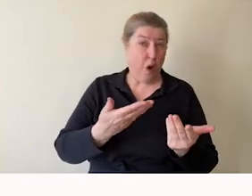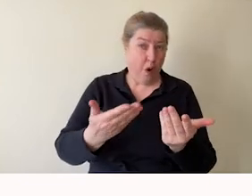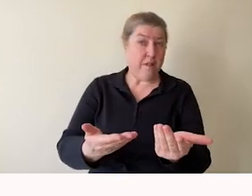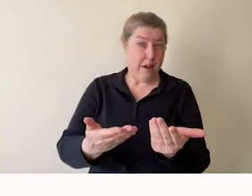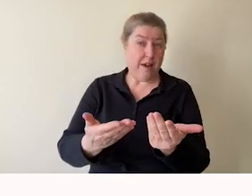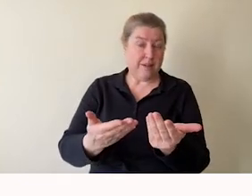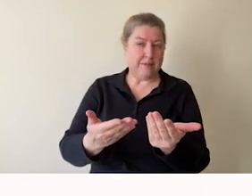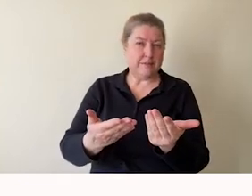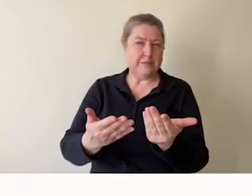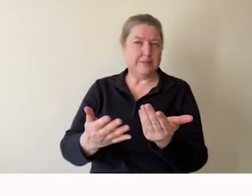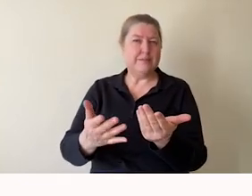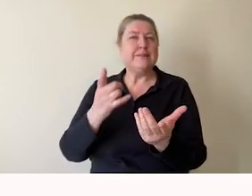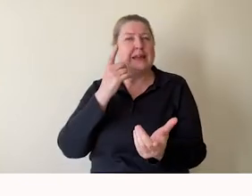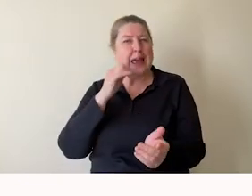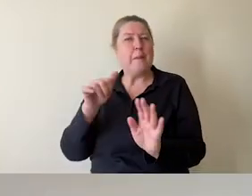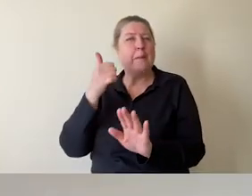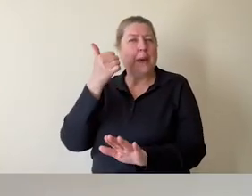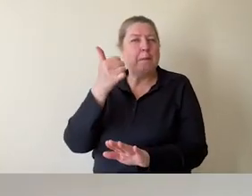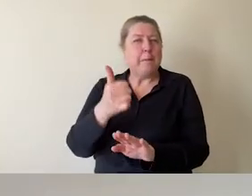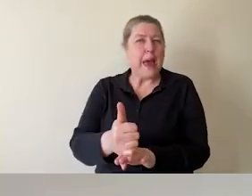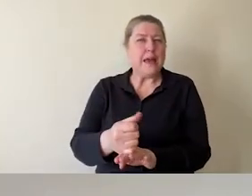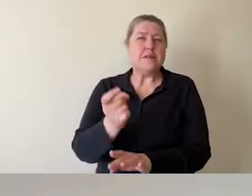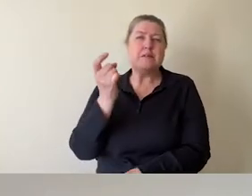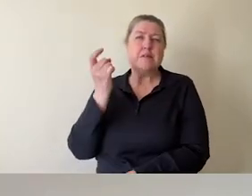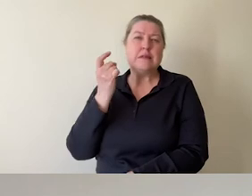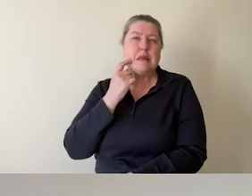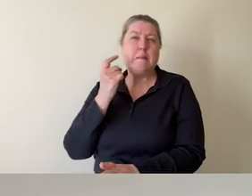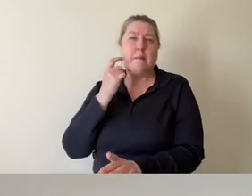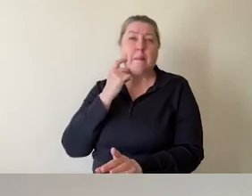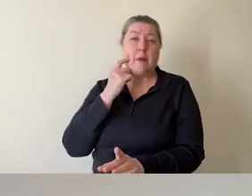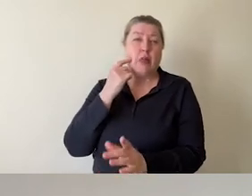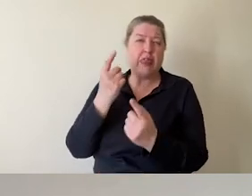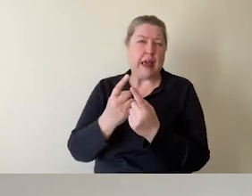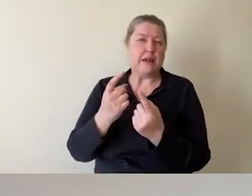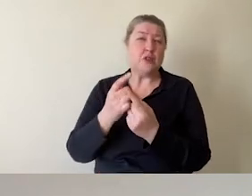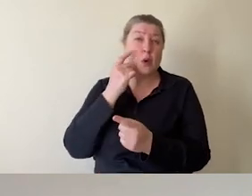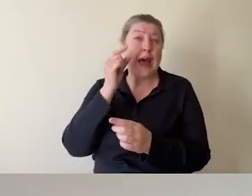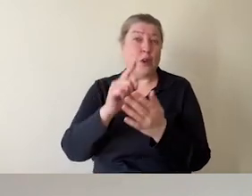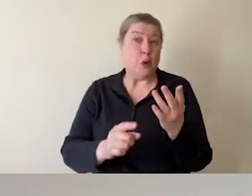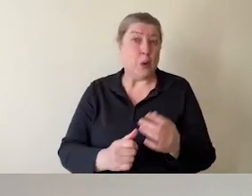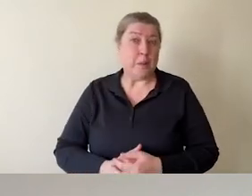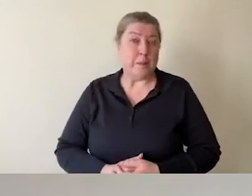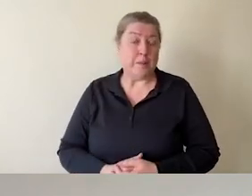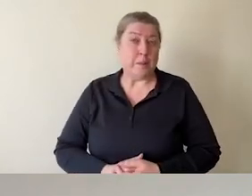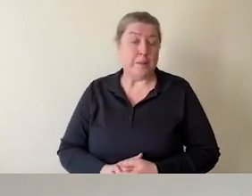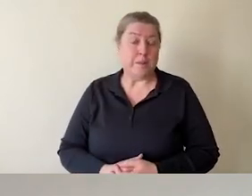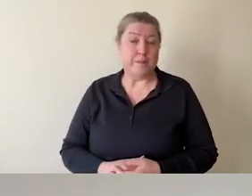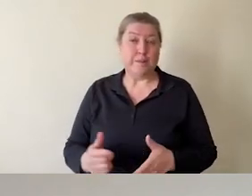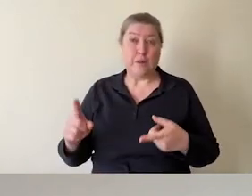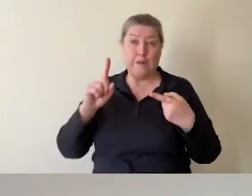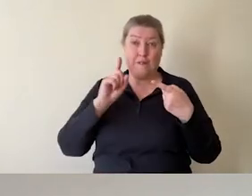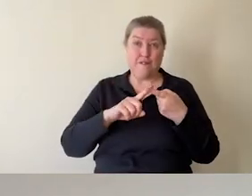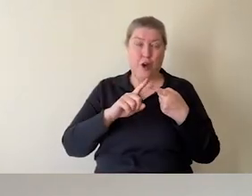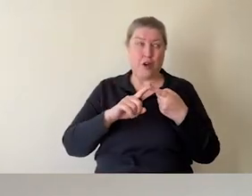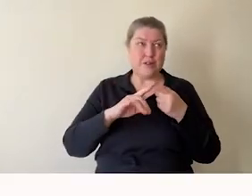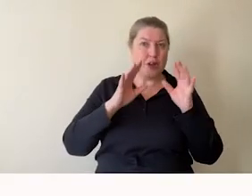some very simple, doable principles. The first thing I would say is begin by scoping